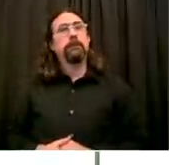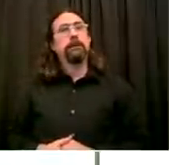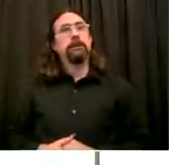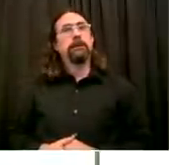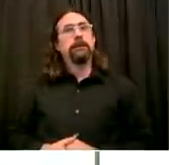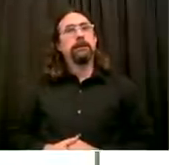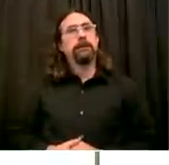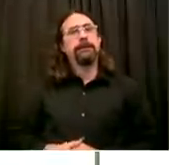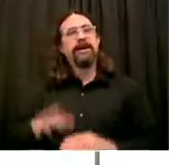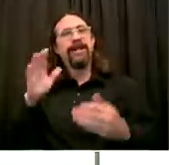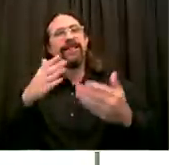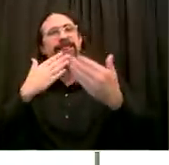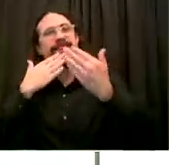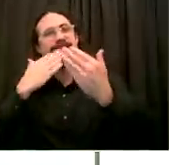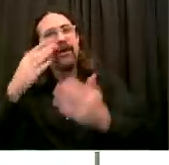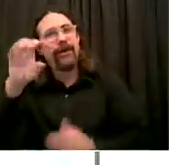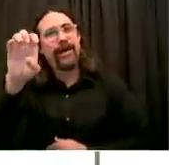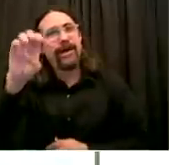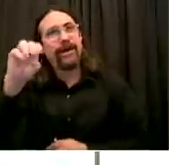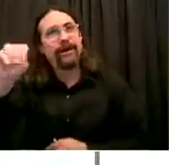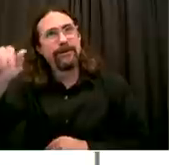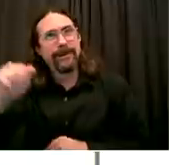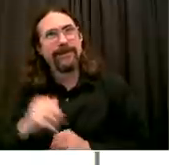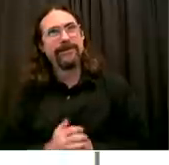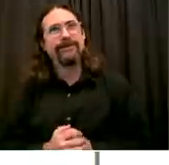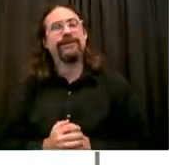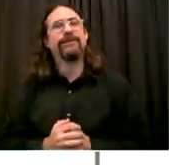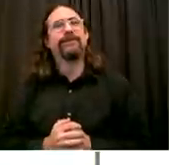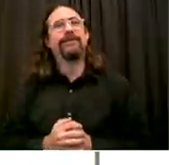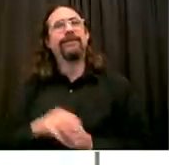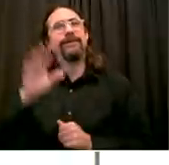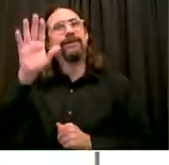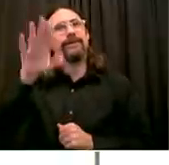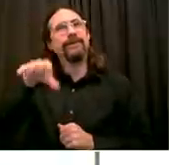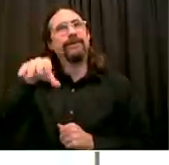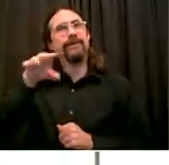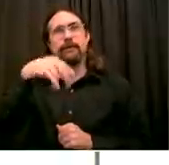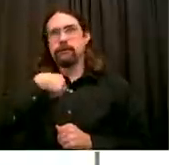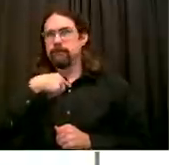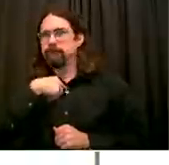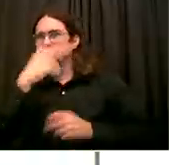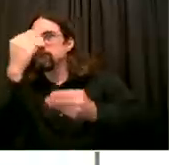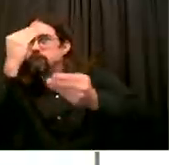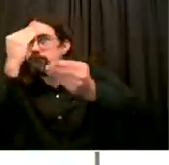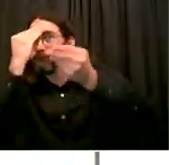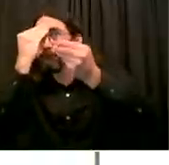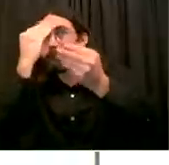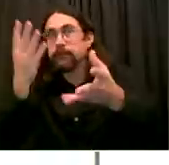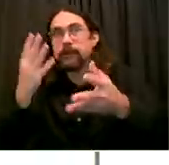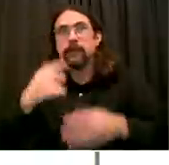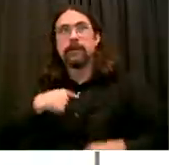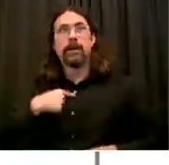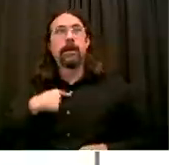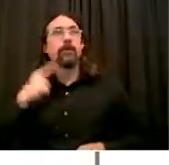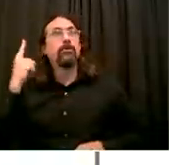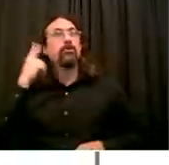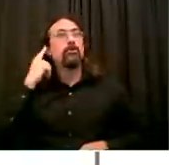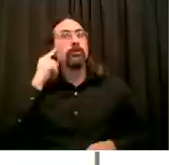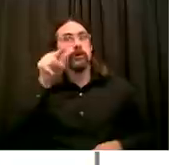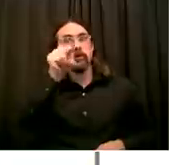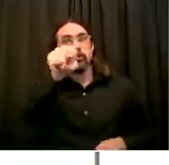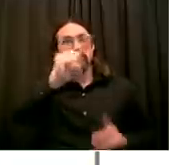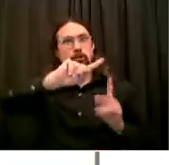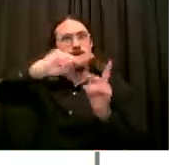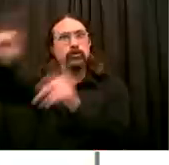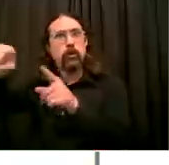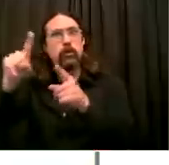testing site. And thanks for helping us spread the word about it. With respect to your question about reinfection, it's an important